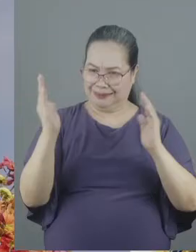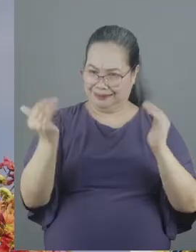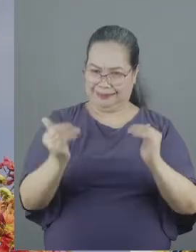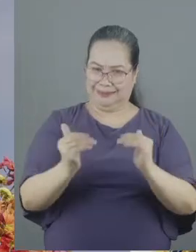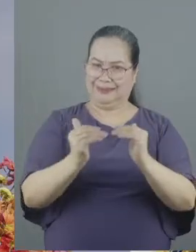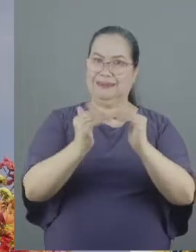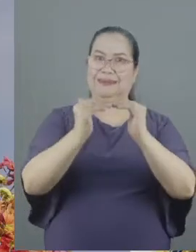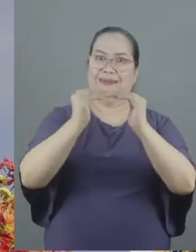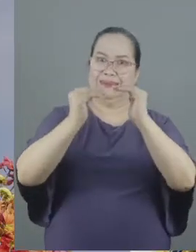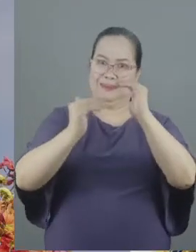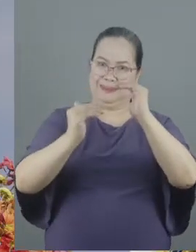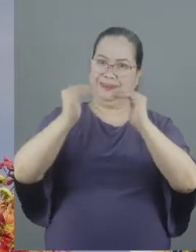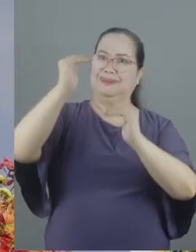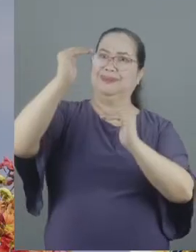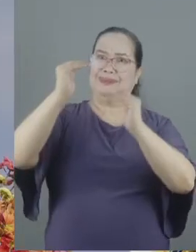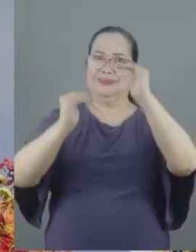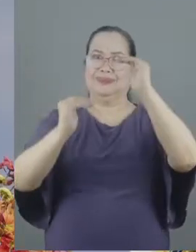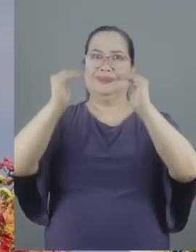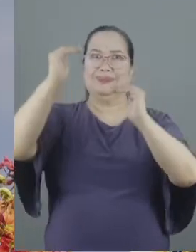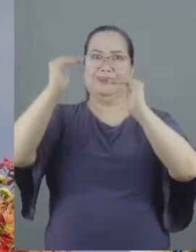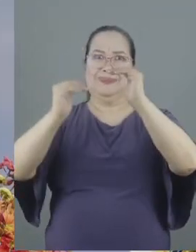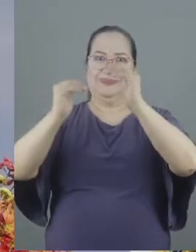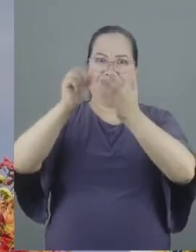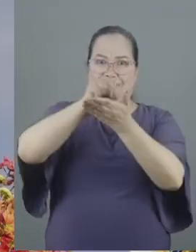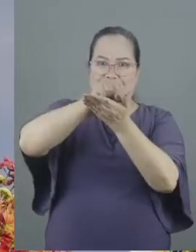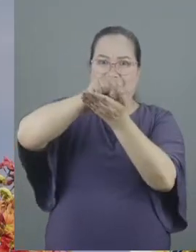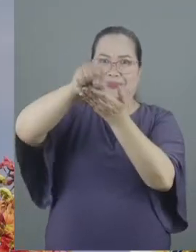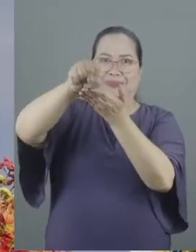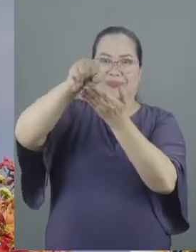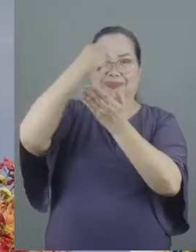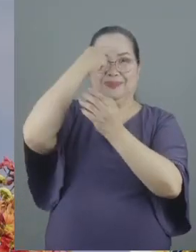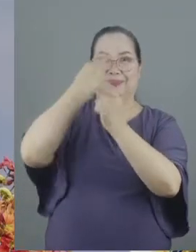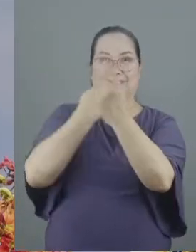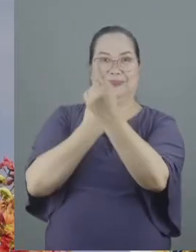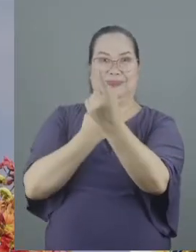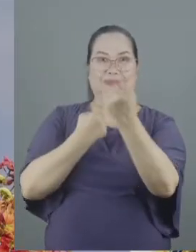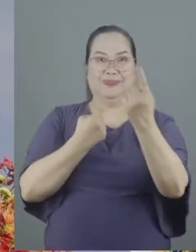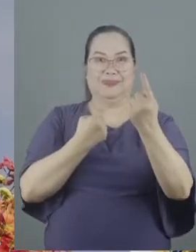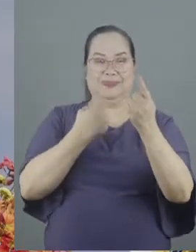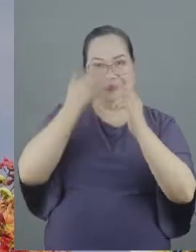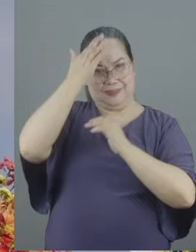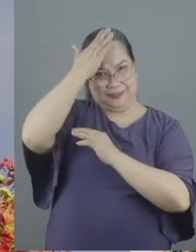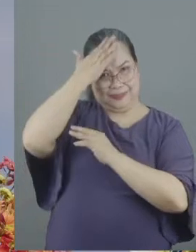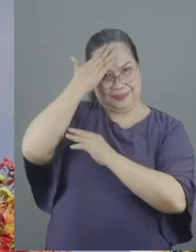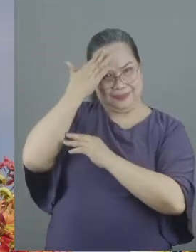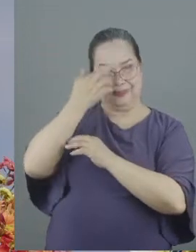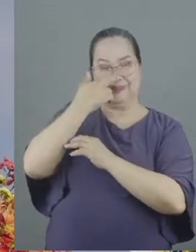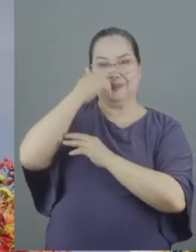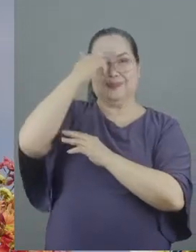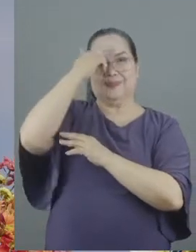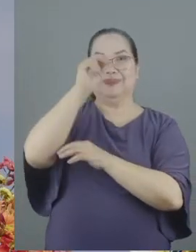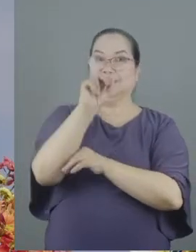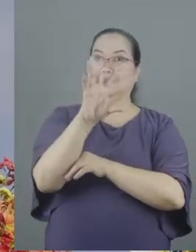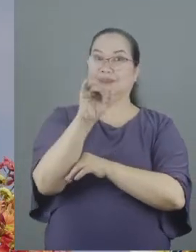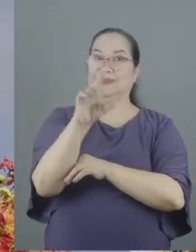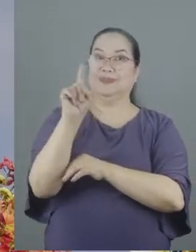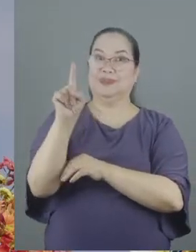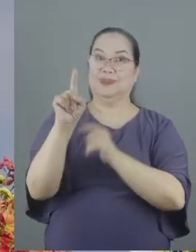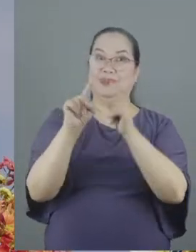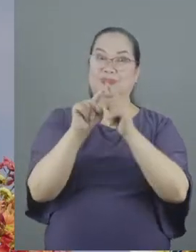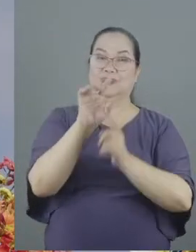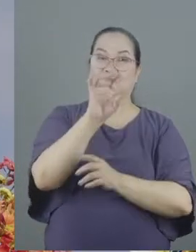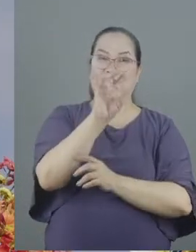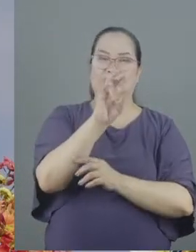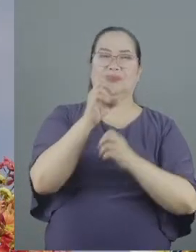different journeys for each of us. The appeal in Romans 15.1-7 is to strong